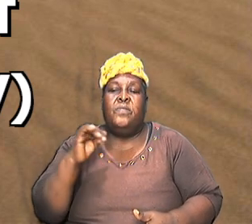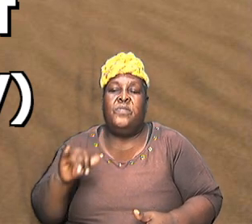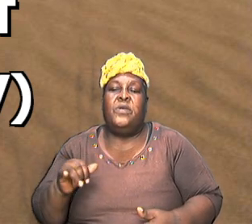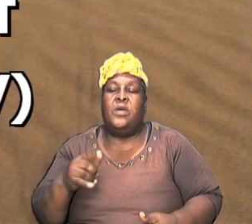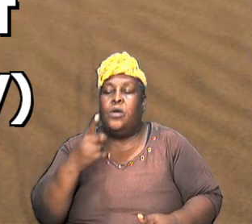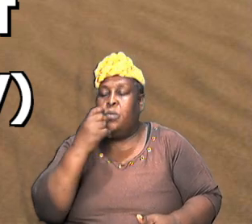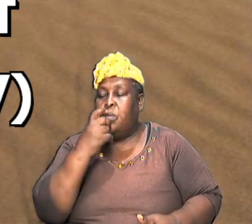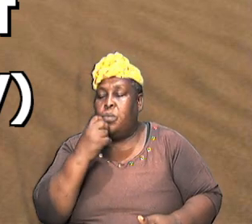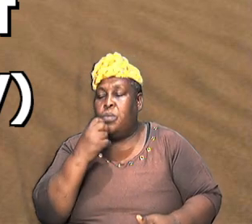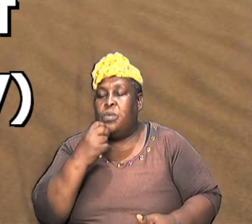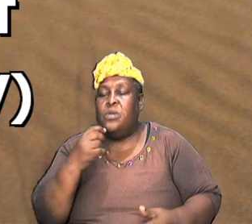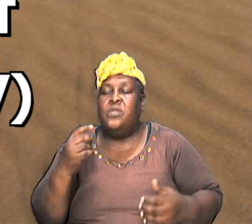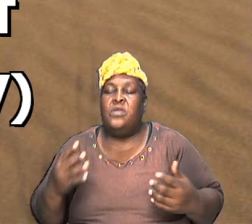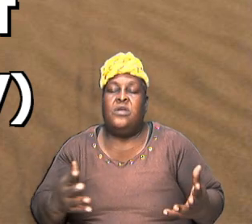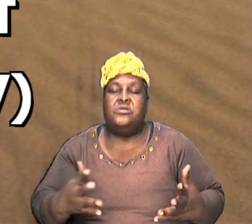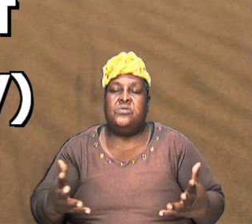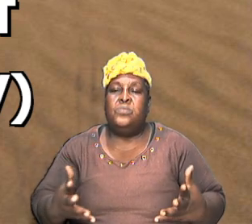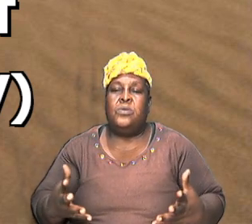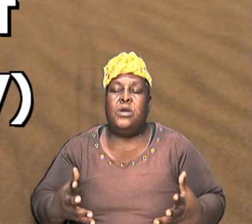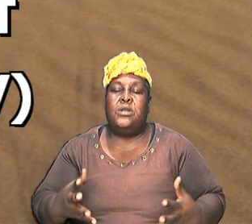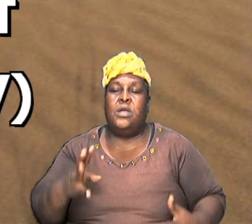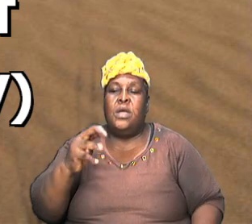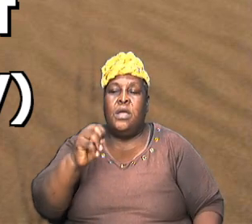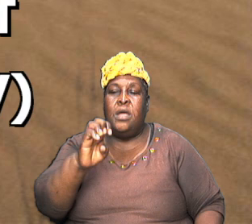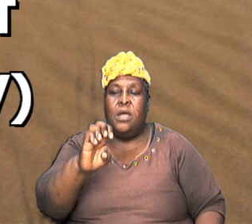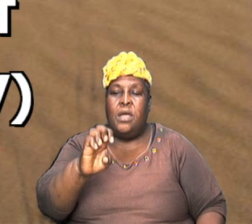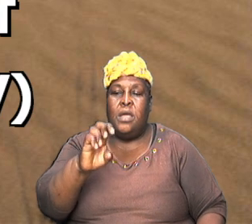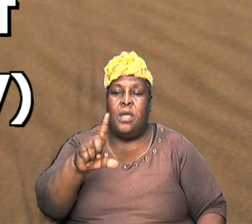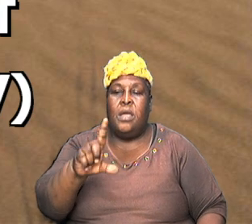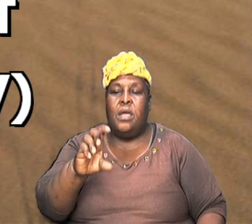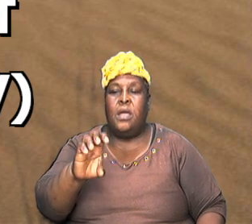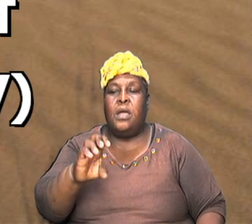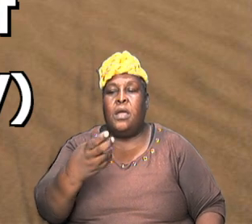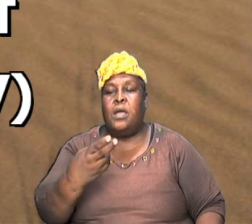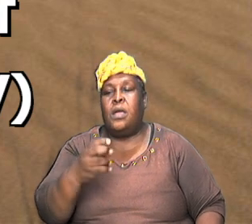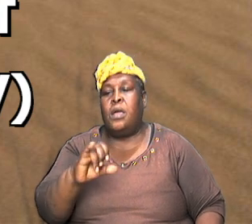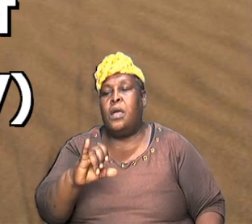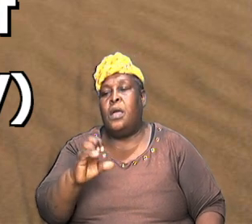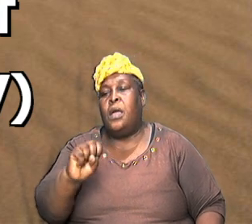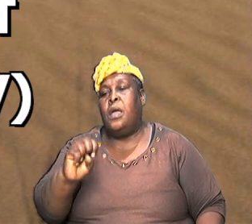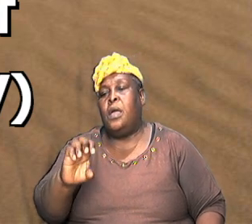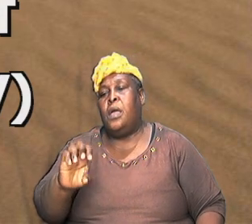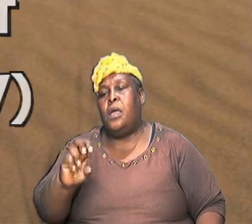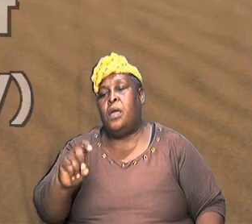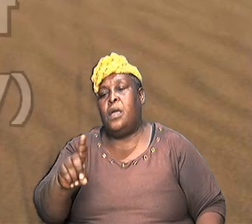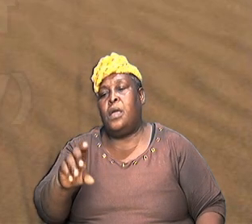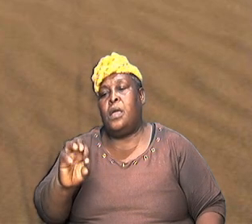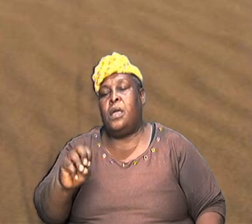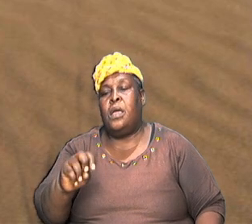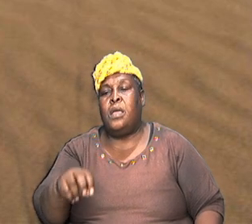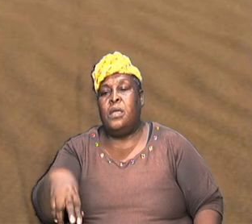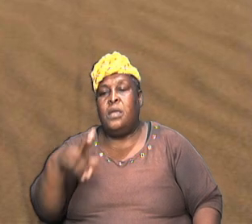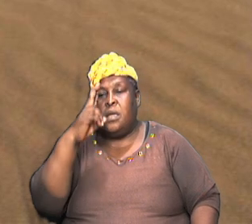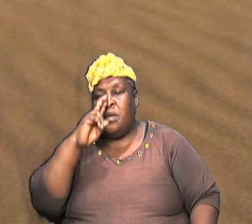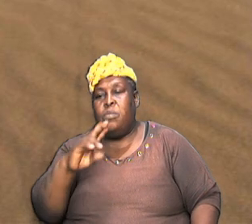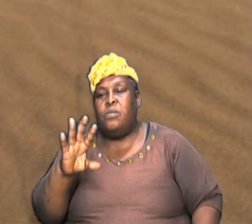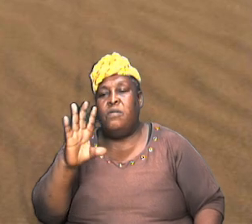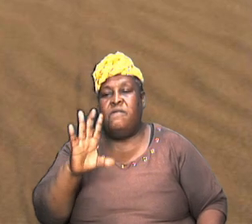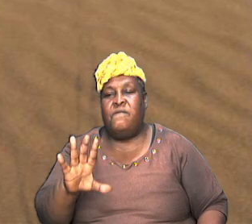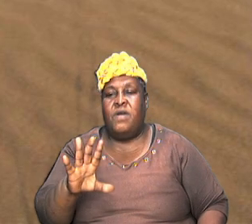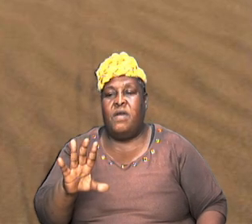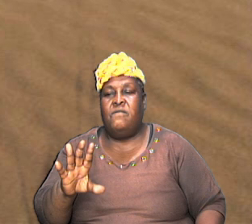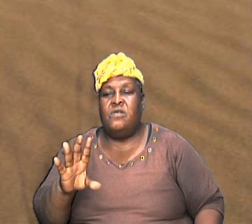who Melchizedek was Hebrews 5 verses 8 to 10 you know gives us a